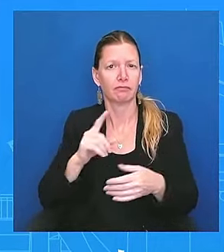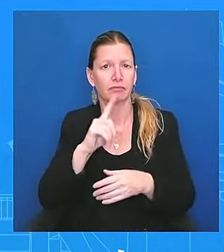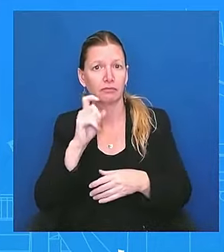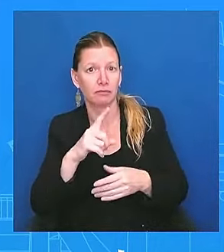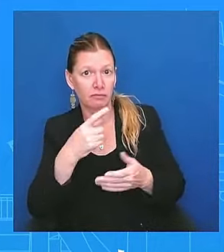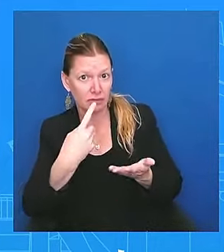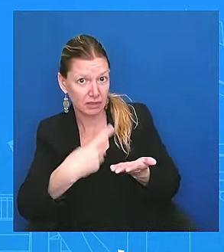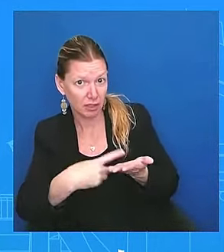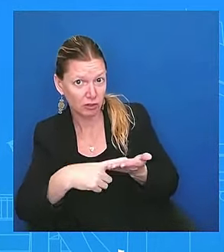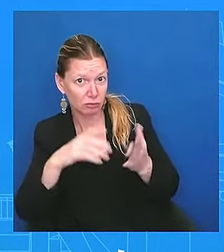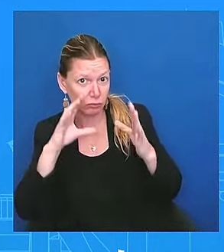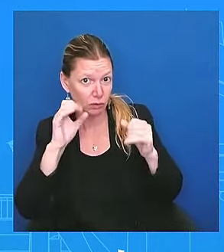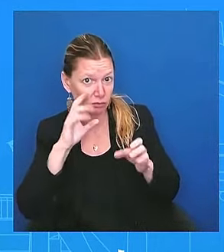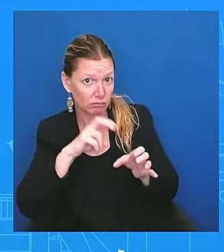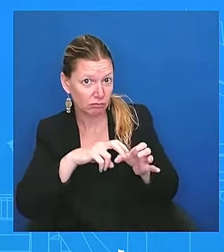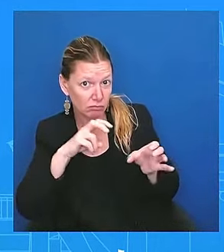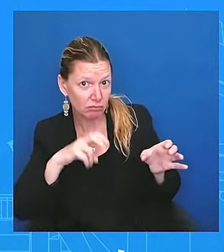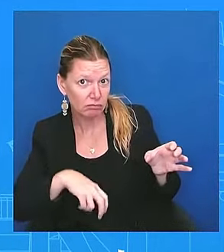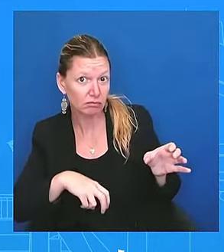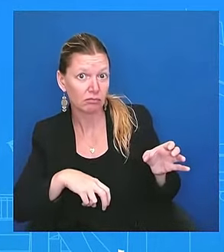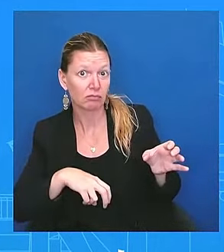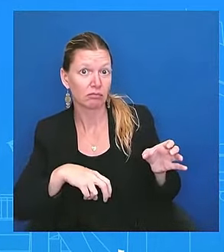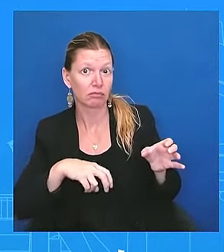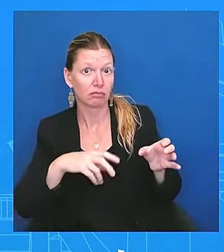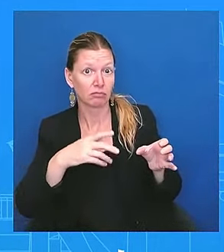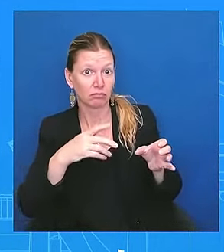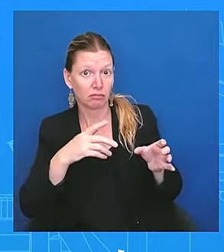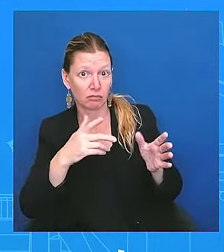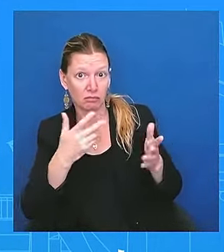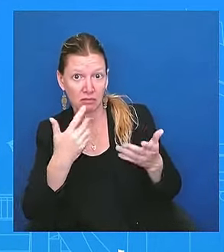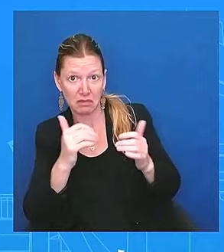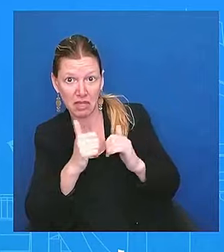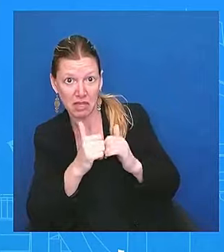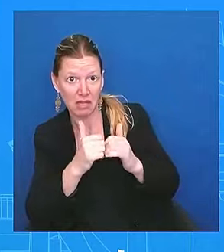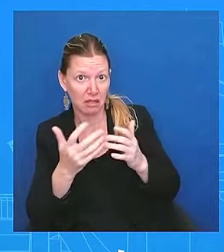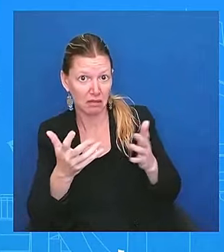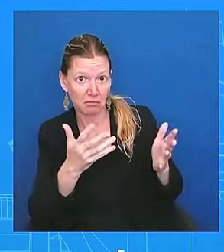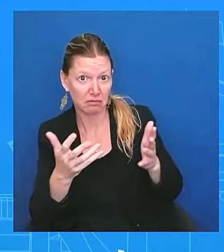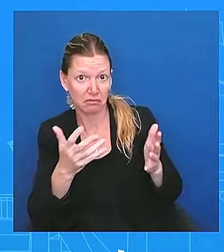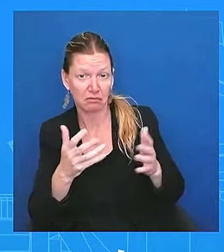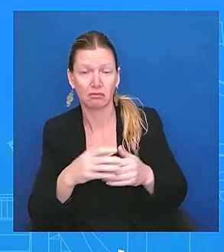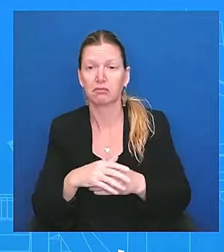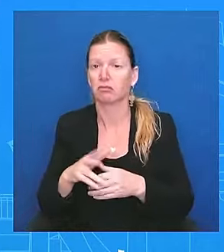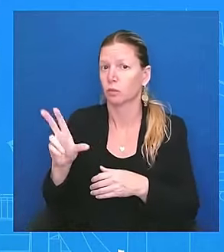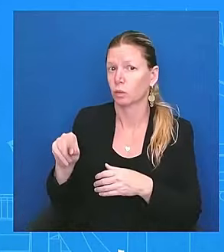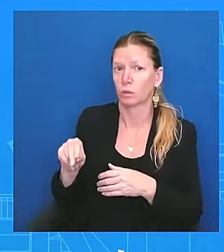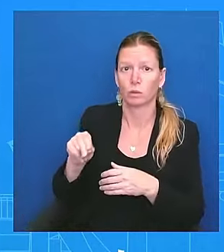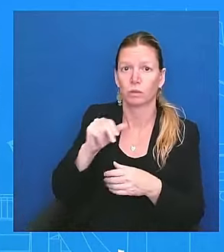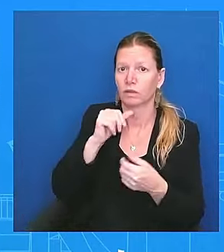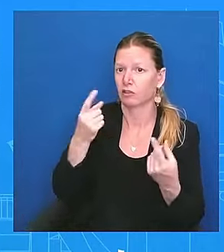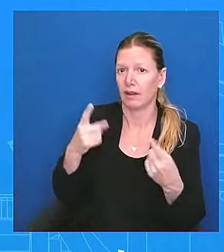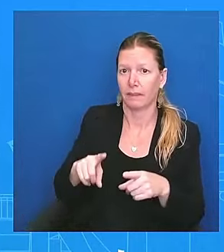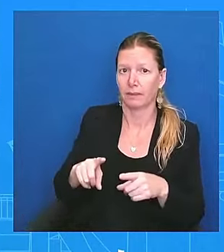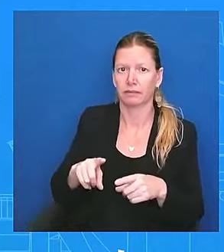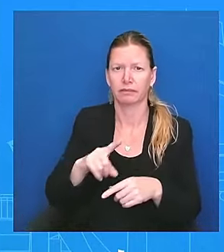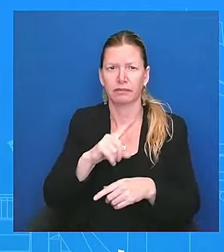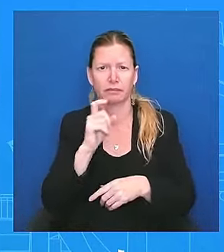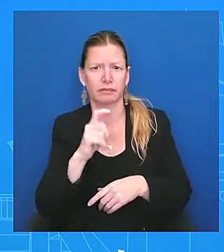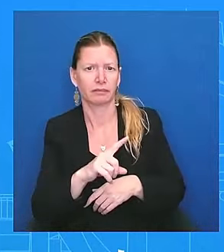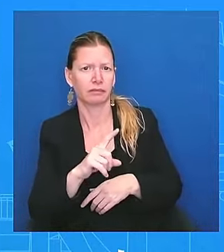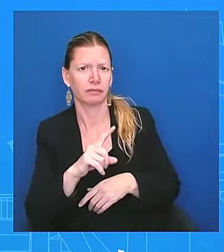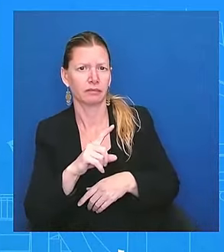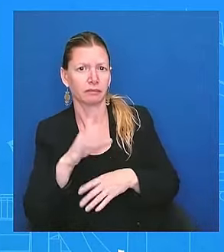not. Go ahead, Kelly. Does the president have a duty to review data, like polling information that's coming in, donor